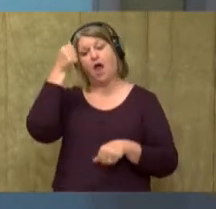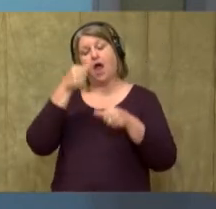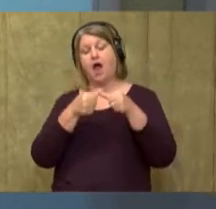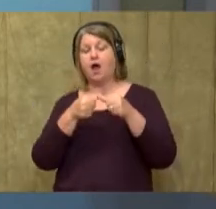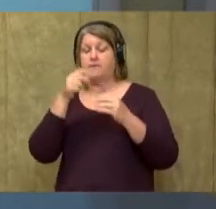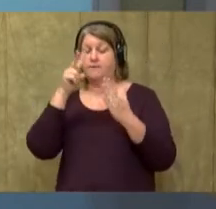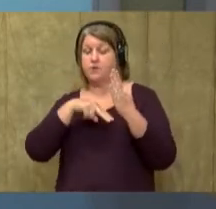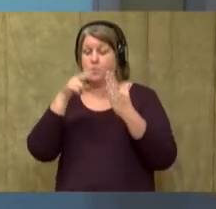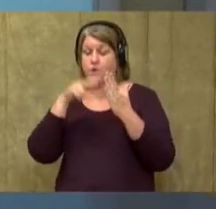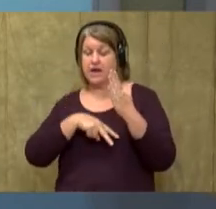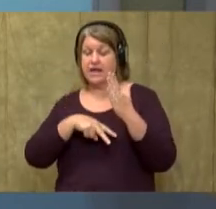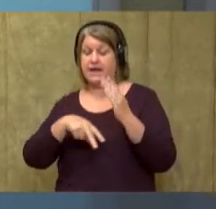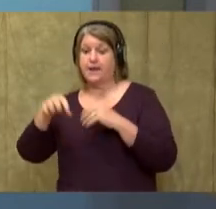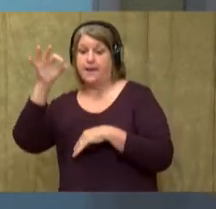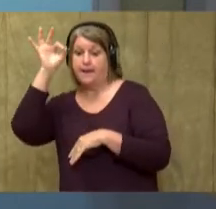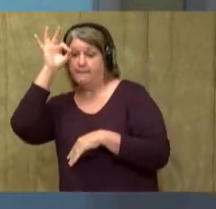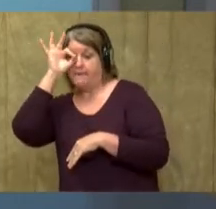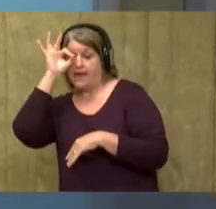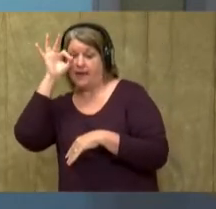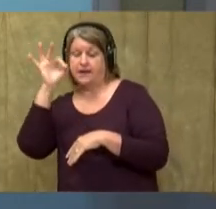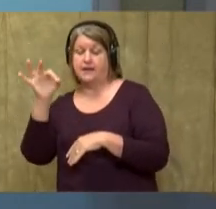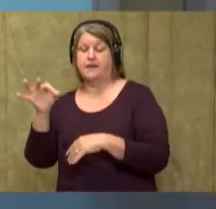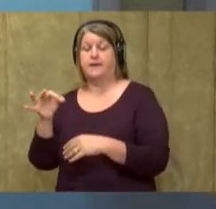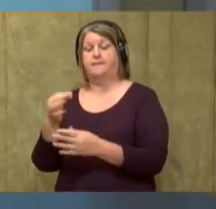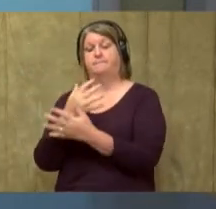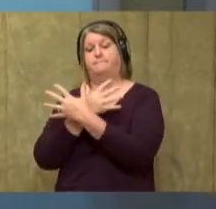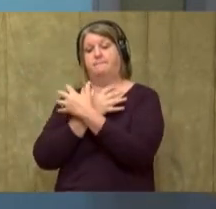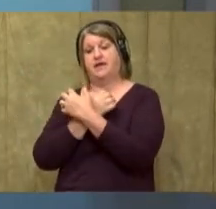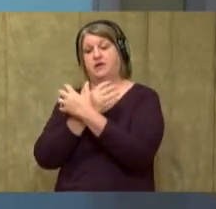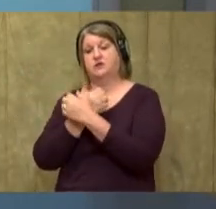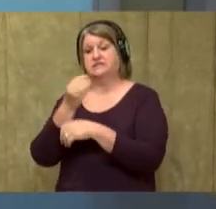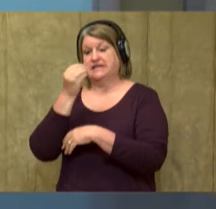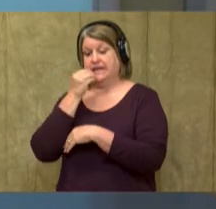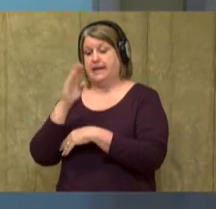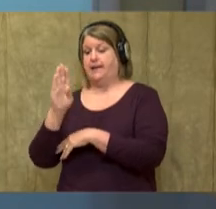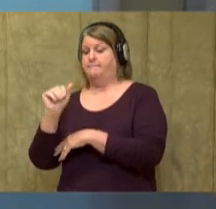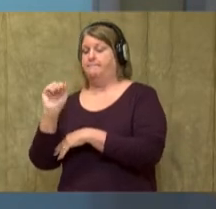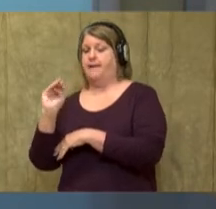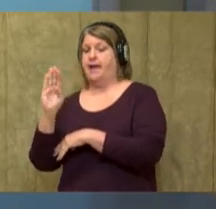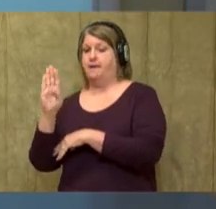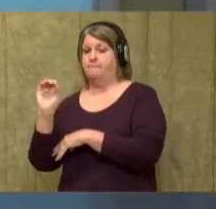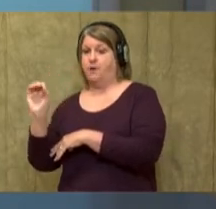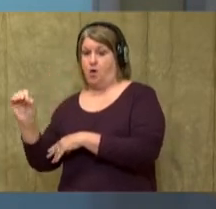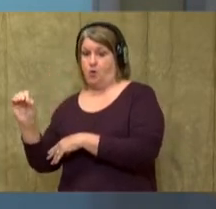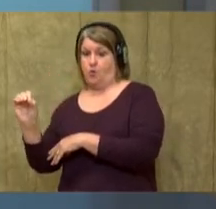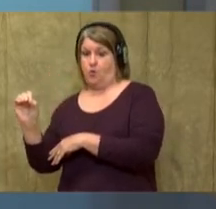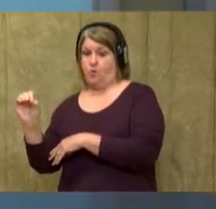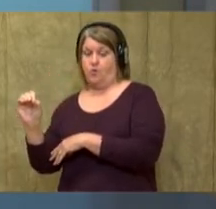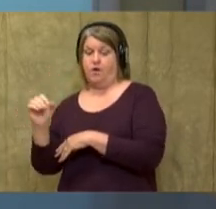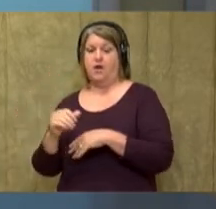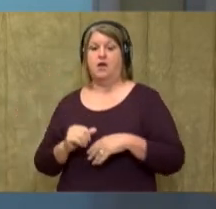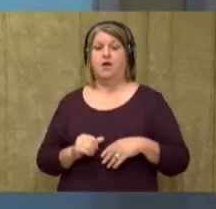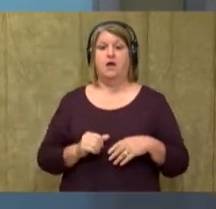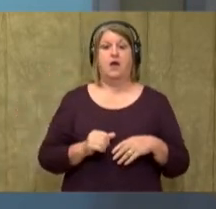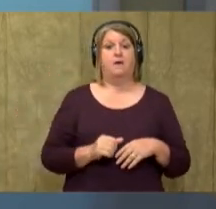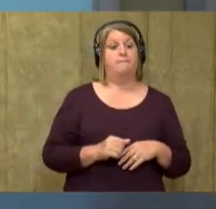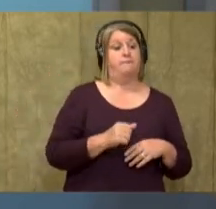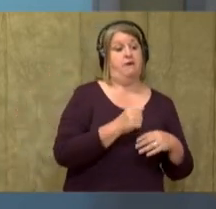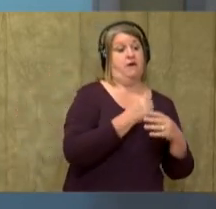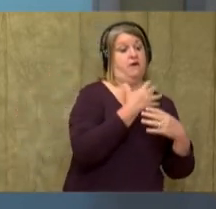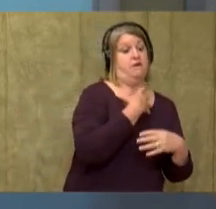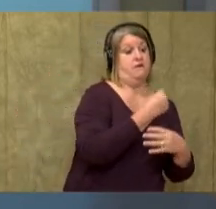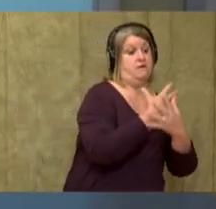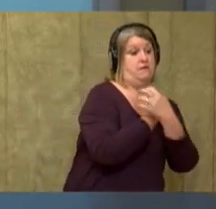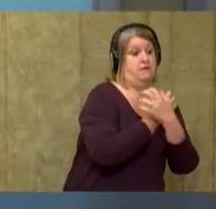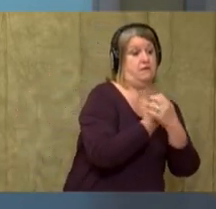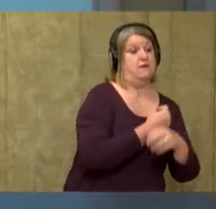eat bamboo, but polar bears hunt for their food, which means that polar bears eat other